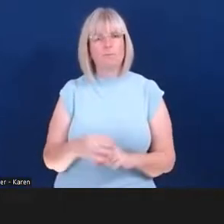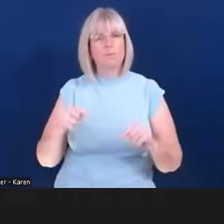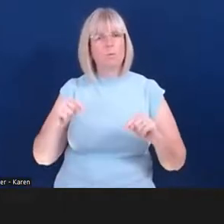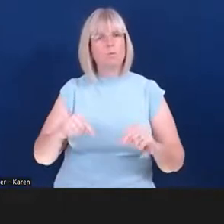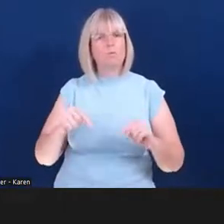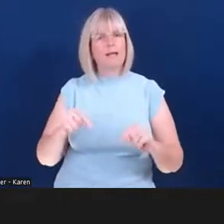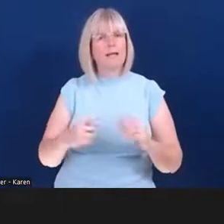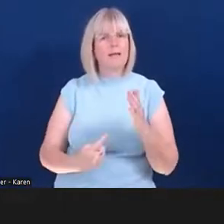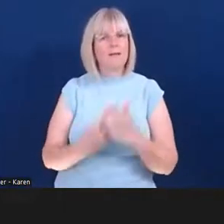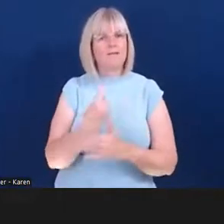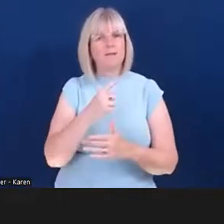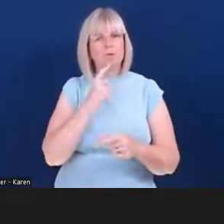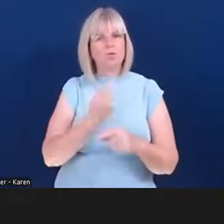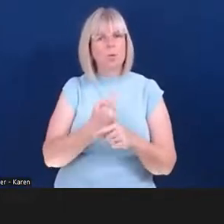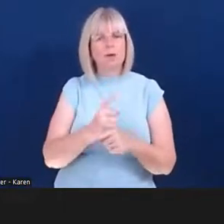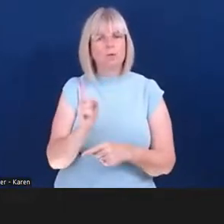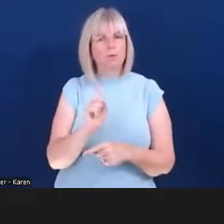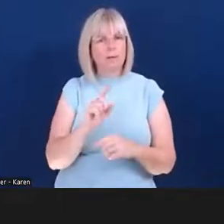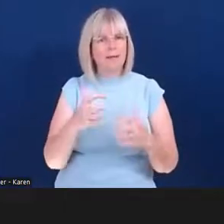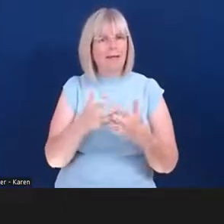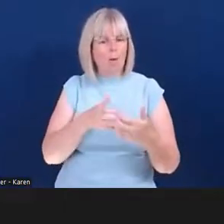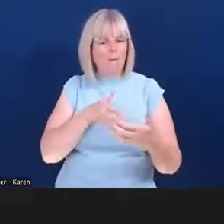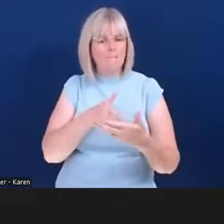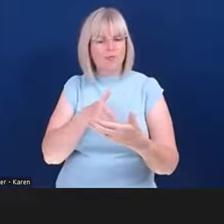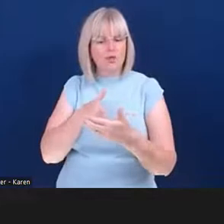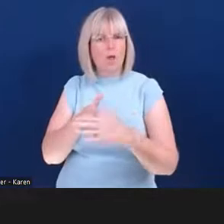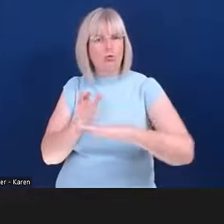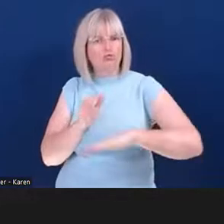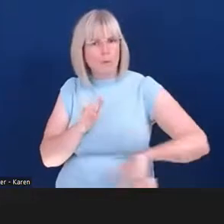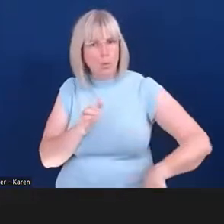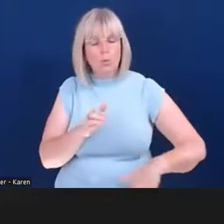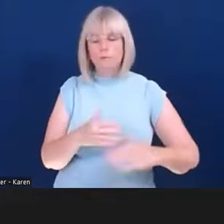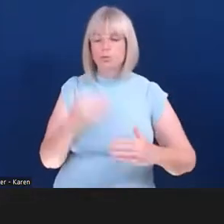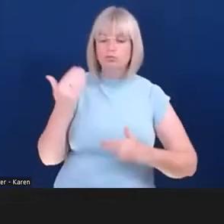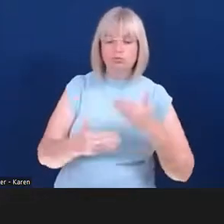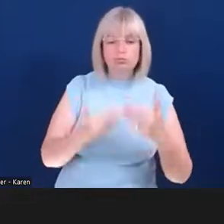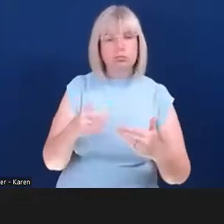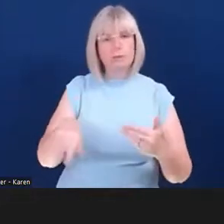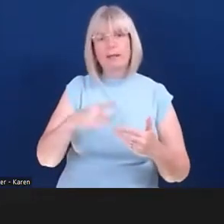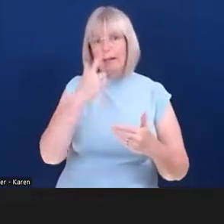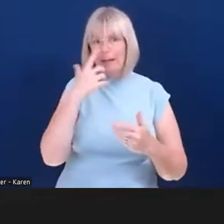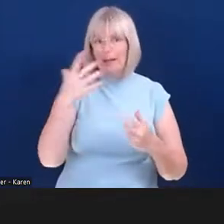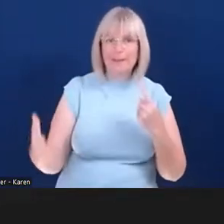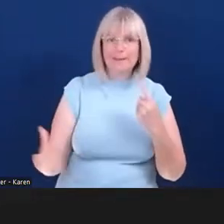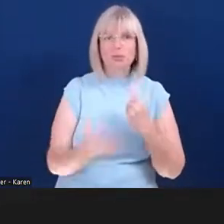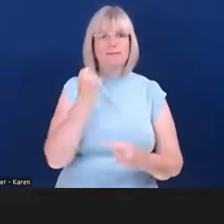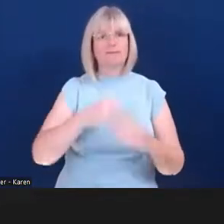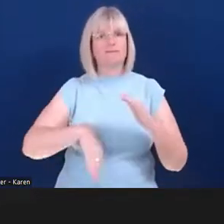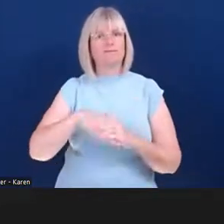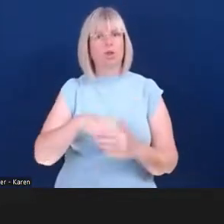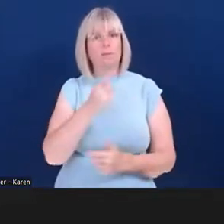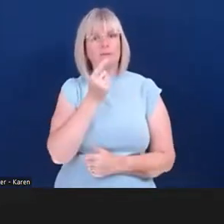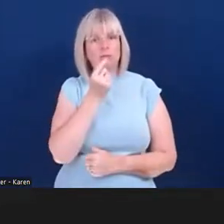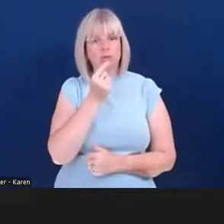barriers so that as many disabled people as possible can fulfil their true potential as entrepreneurs, business owners